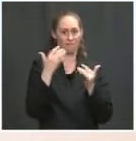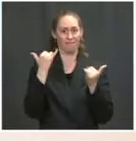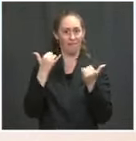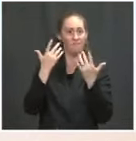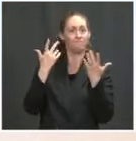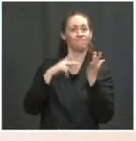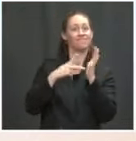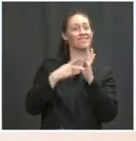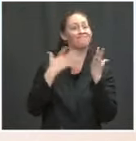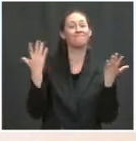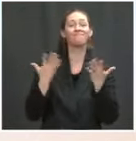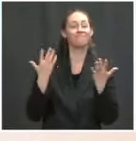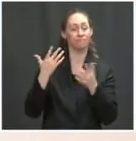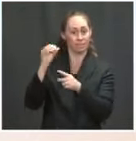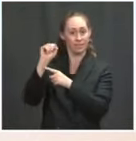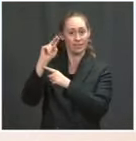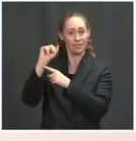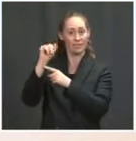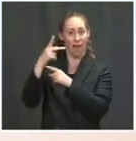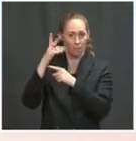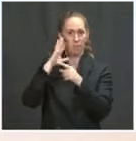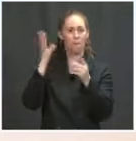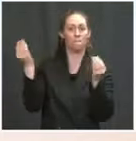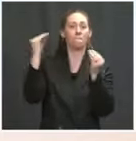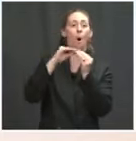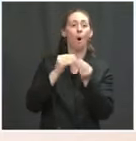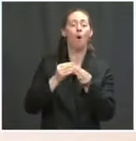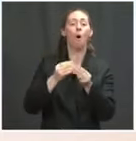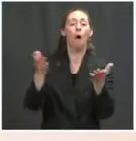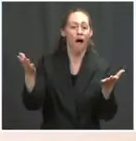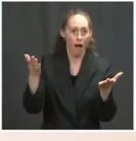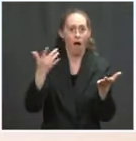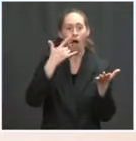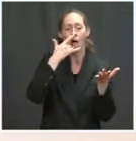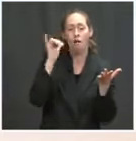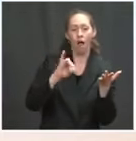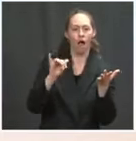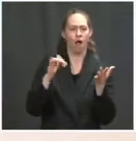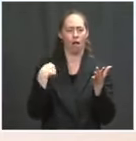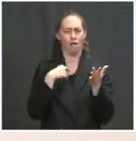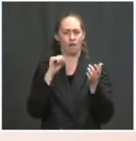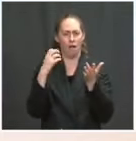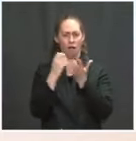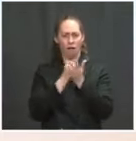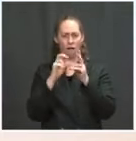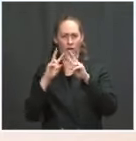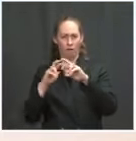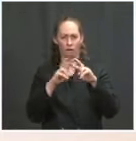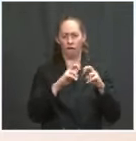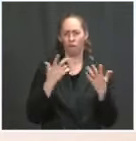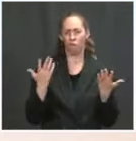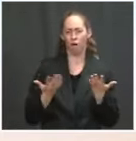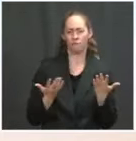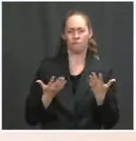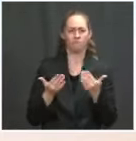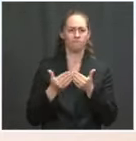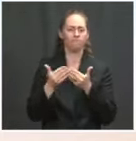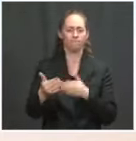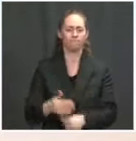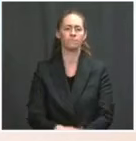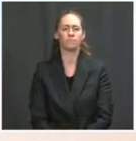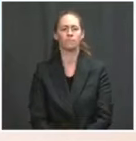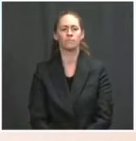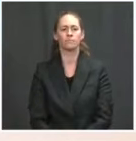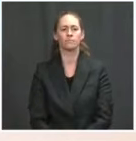summer months until the end of September. So it's timely for us to look at this. I'd simply say that the principles that we're operating under in this